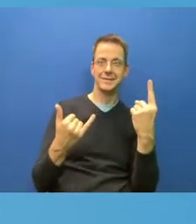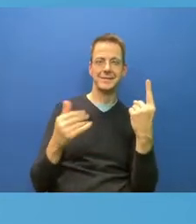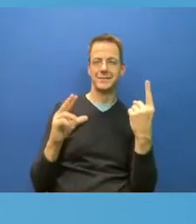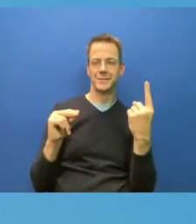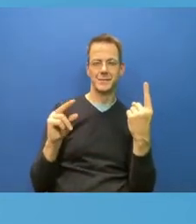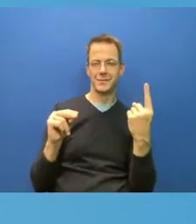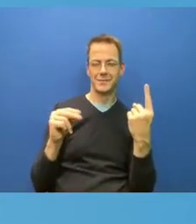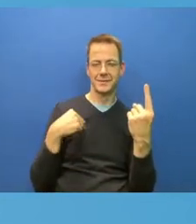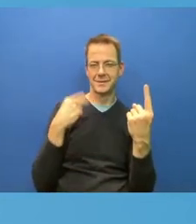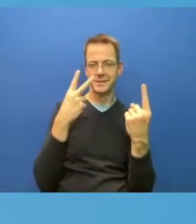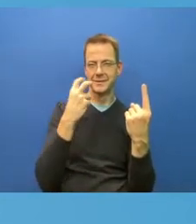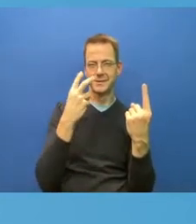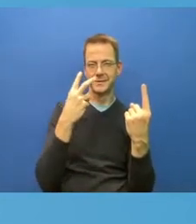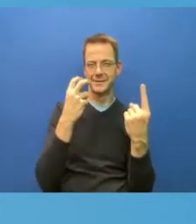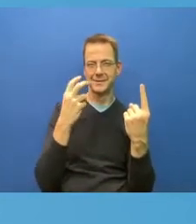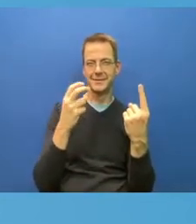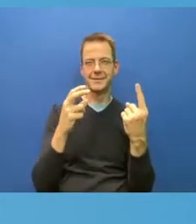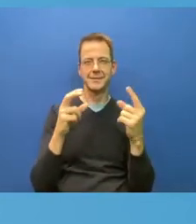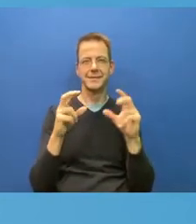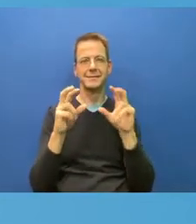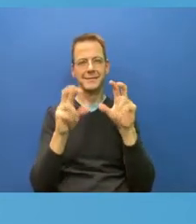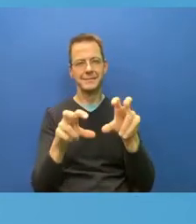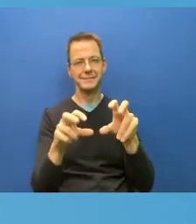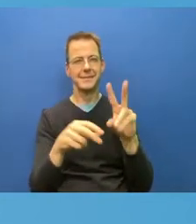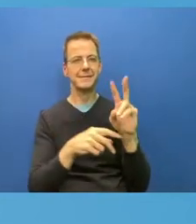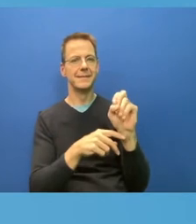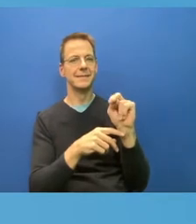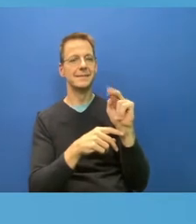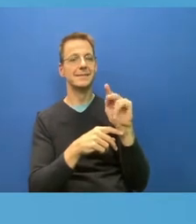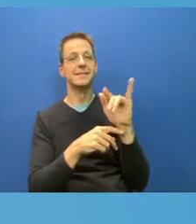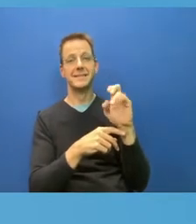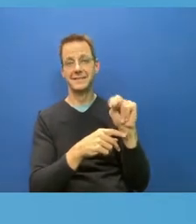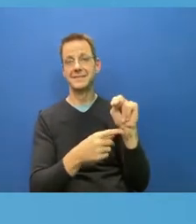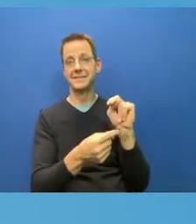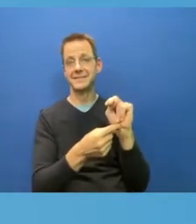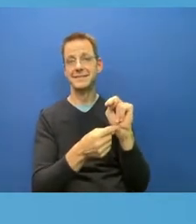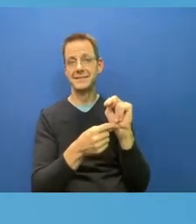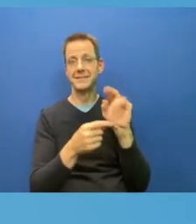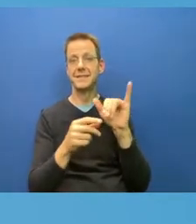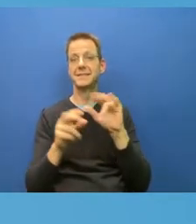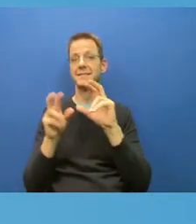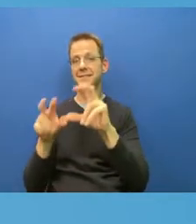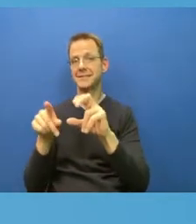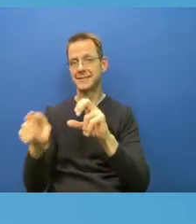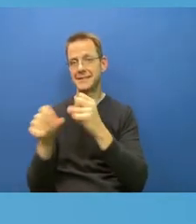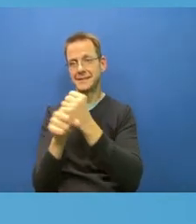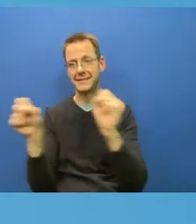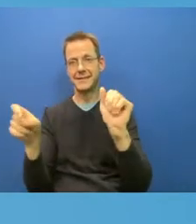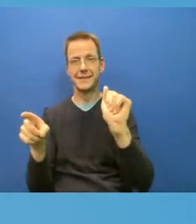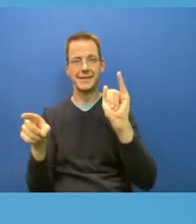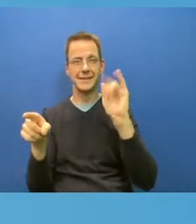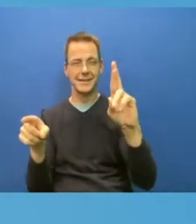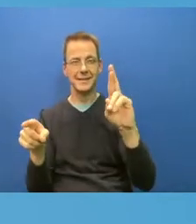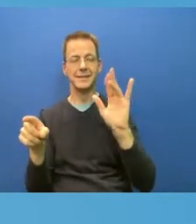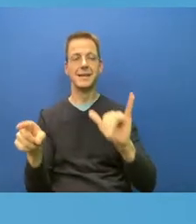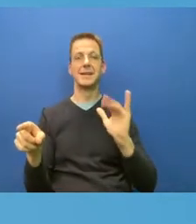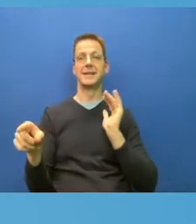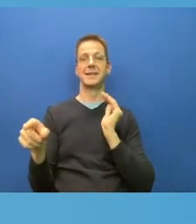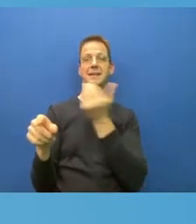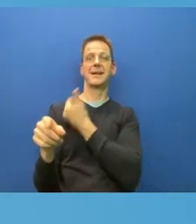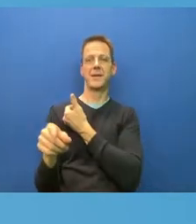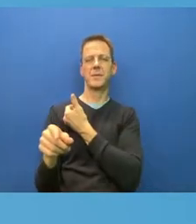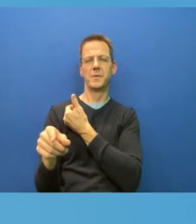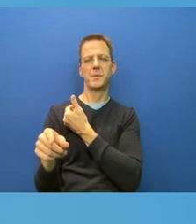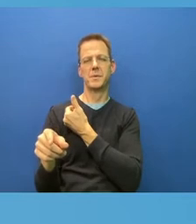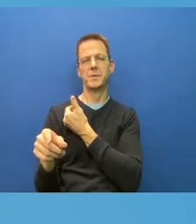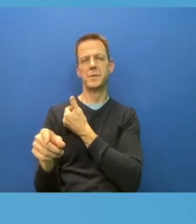ancestors did when they built sewers, right? It's going to keep us safe to have that infrastructure. So I think we're getting